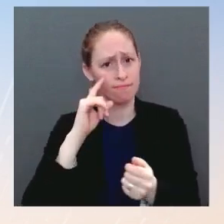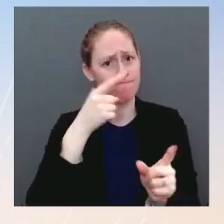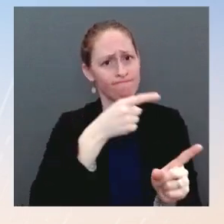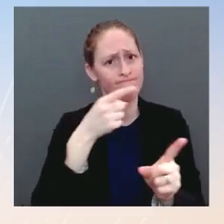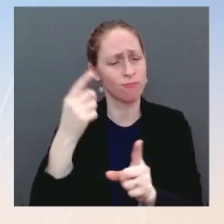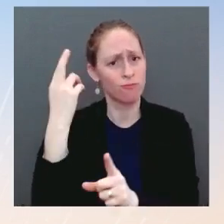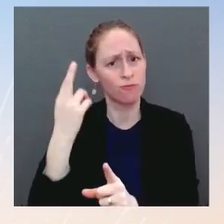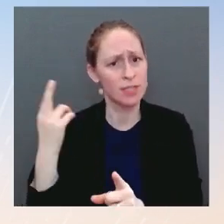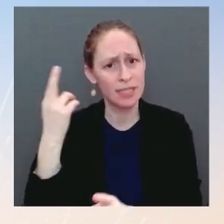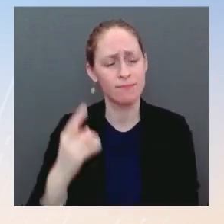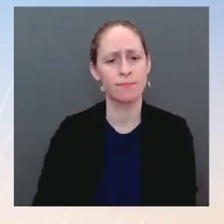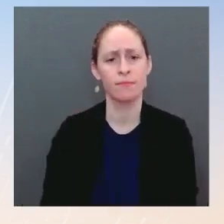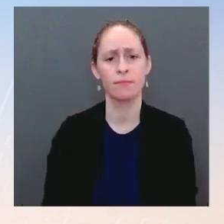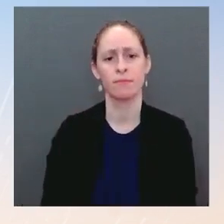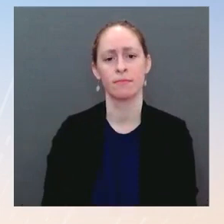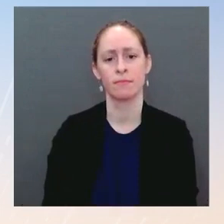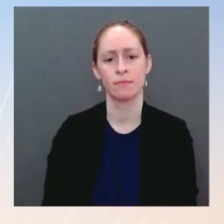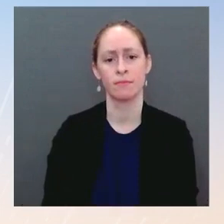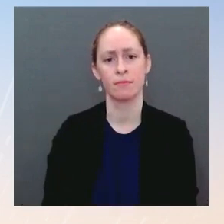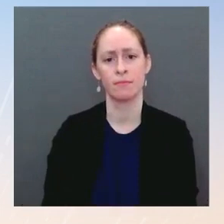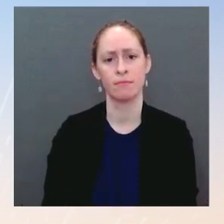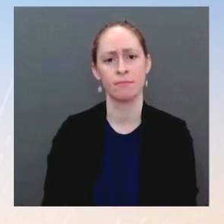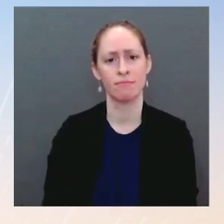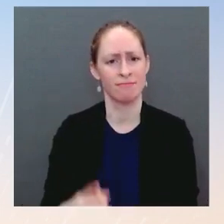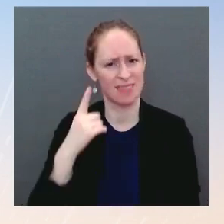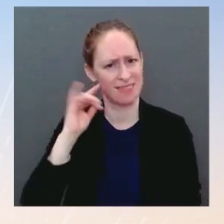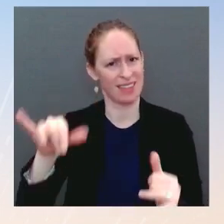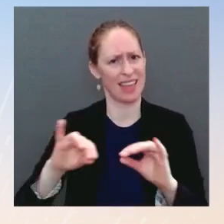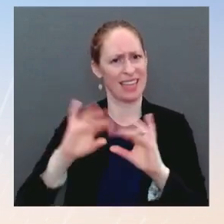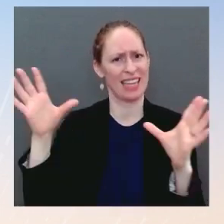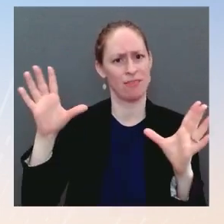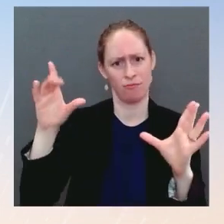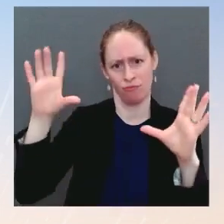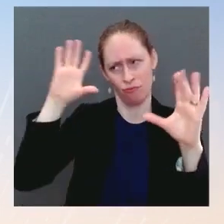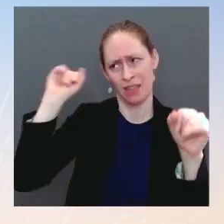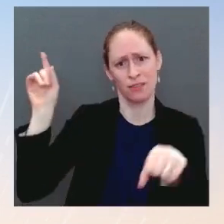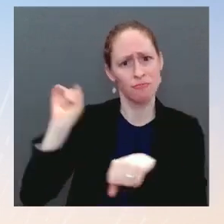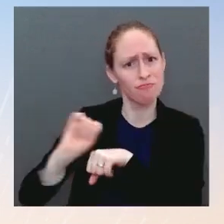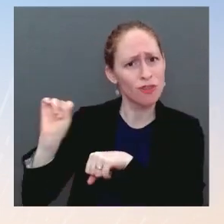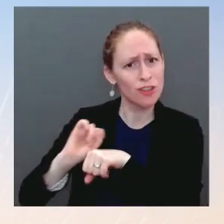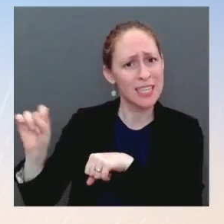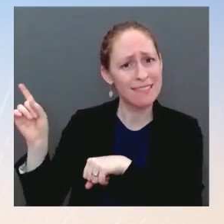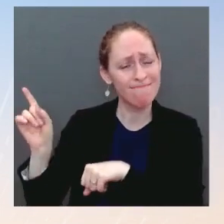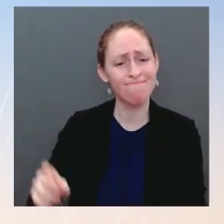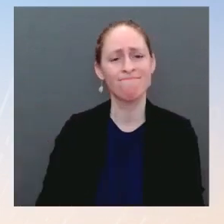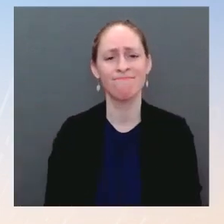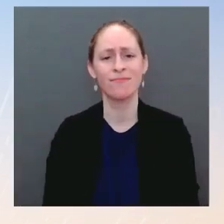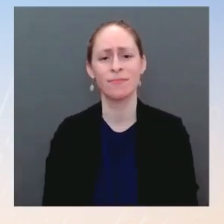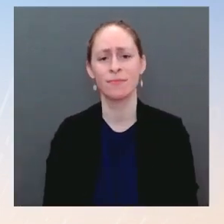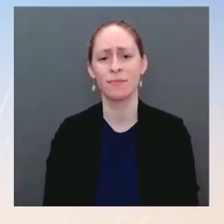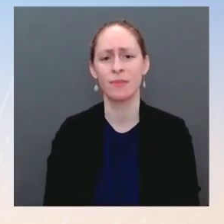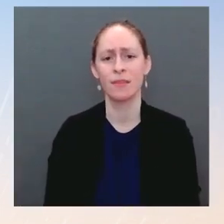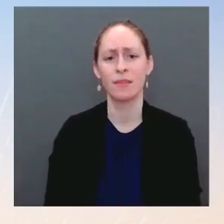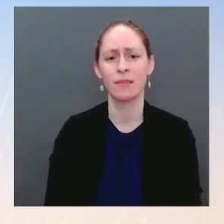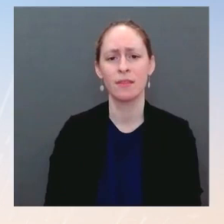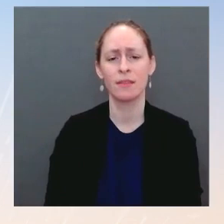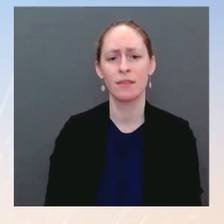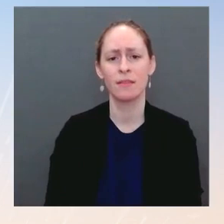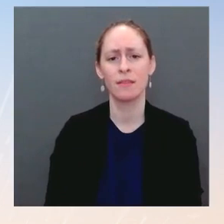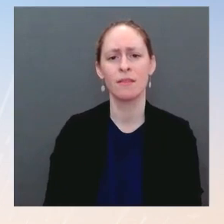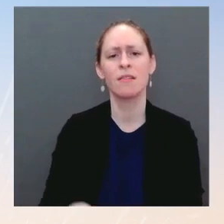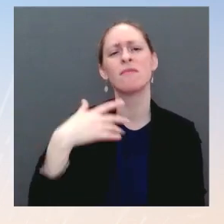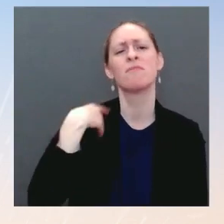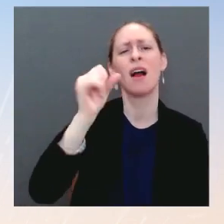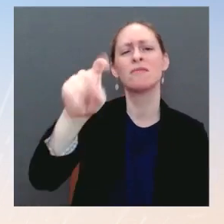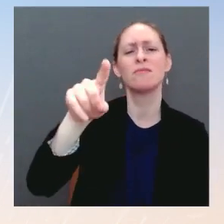the work the President has done over the past year. Go ahead. The I have a question about Brazil, very quickly, my country. Ms. The So, the White House says Brazil is a strategic